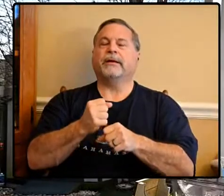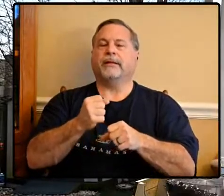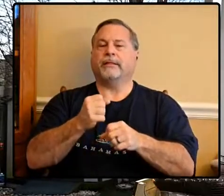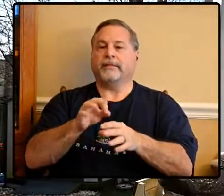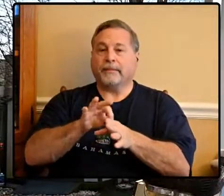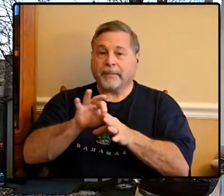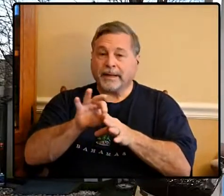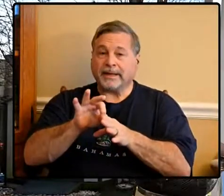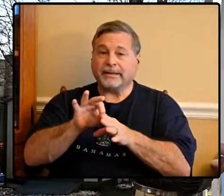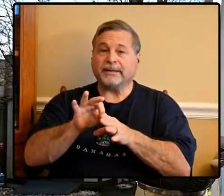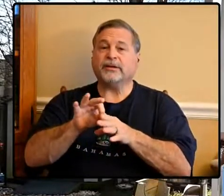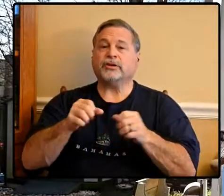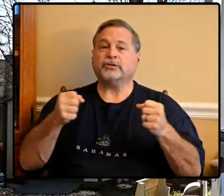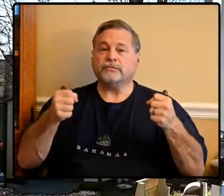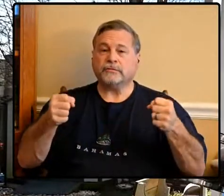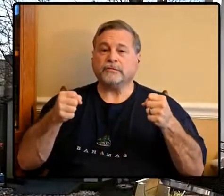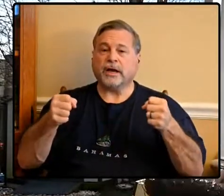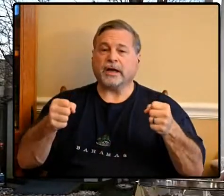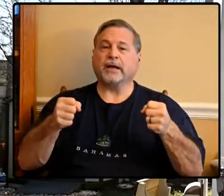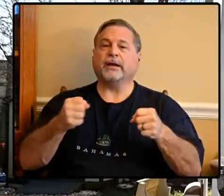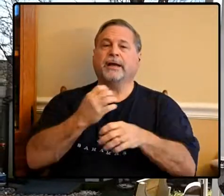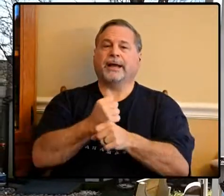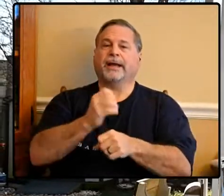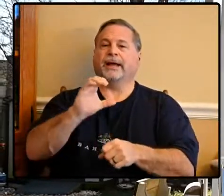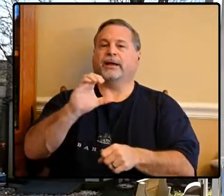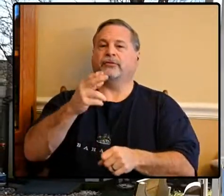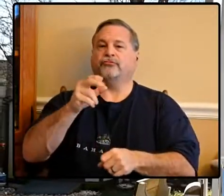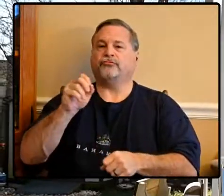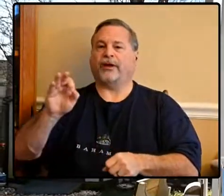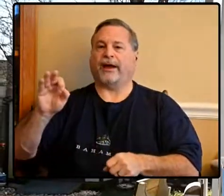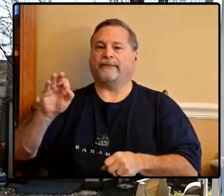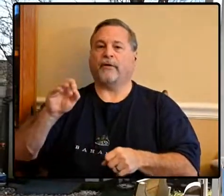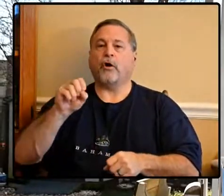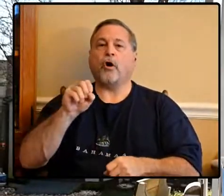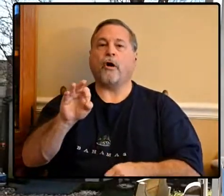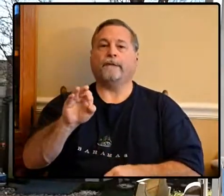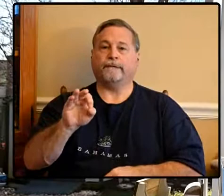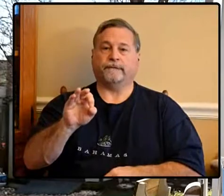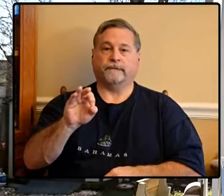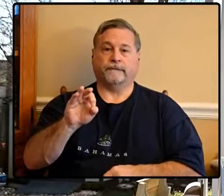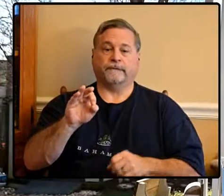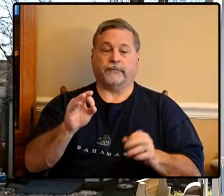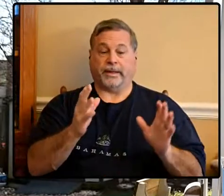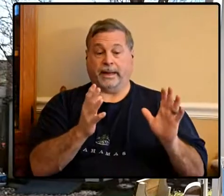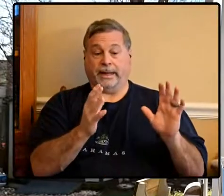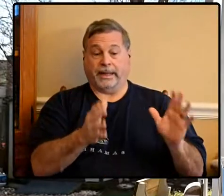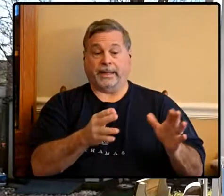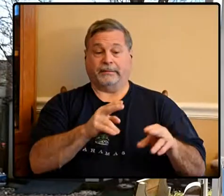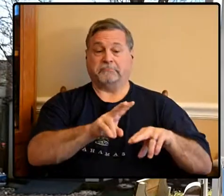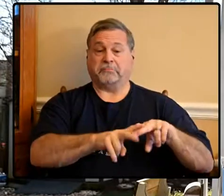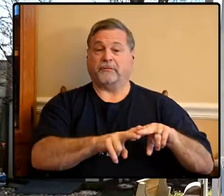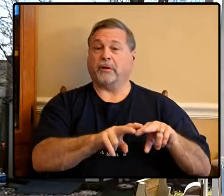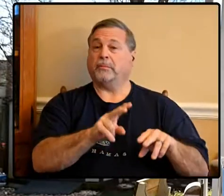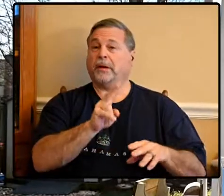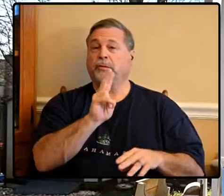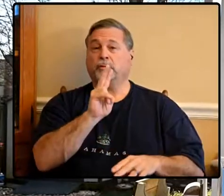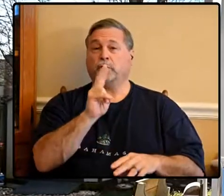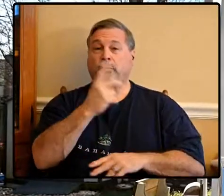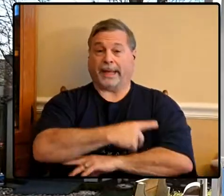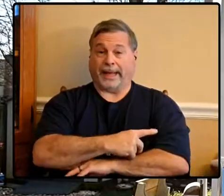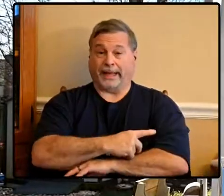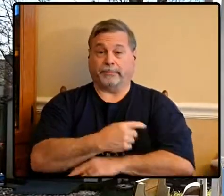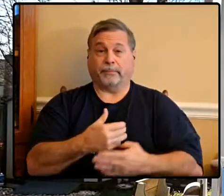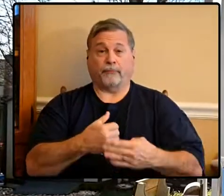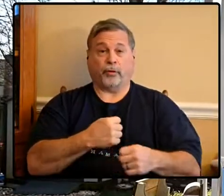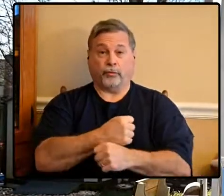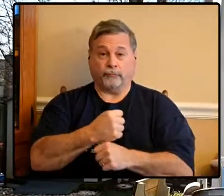shake them in a sieve to get that chaff off we're gonna let this sit for about two days before we try to grind it for a cup and